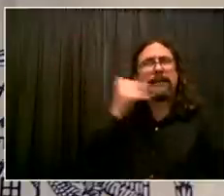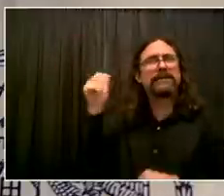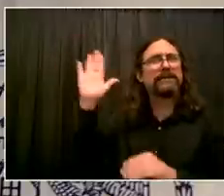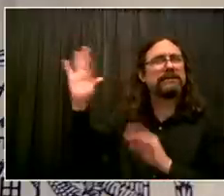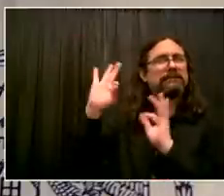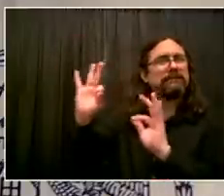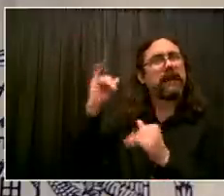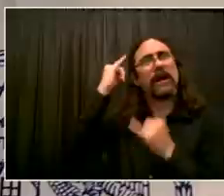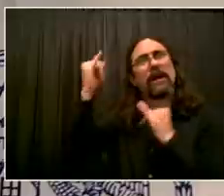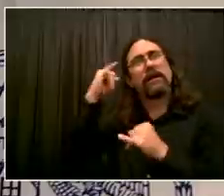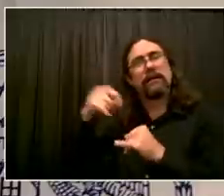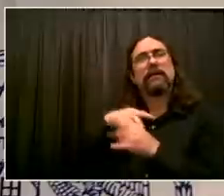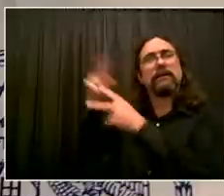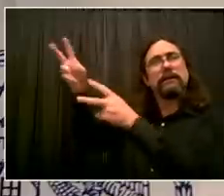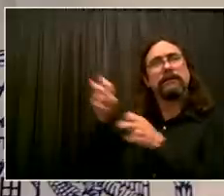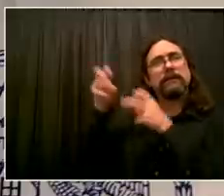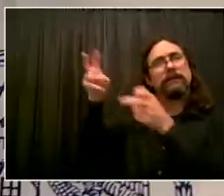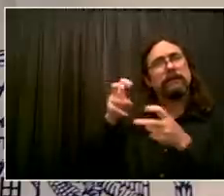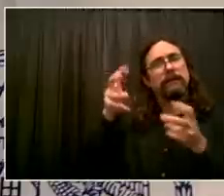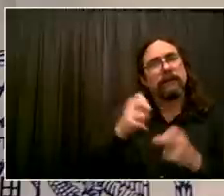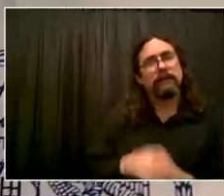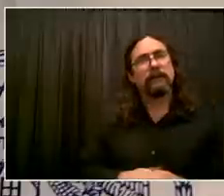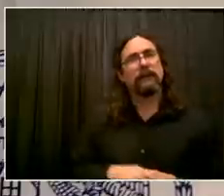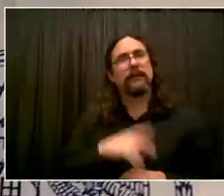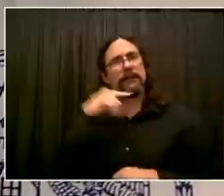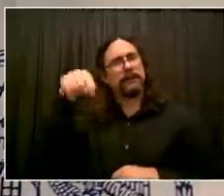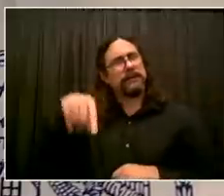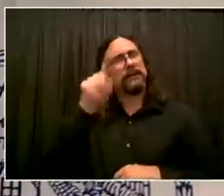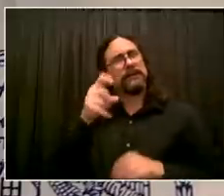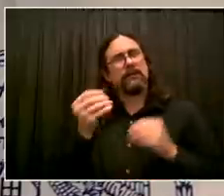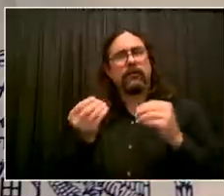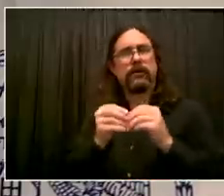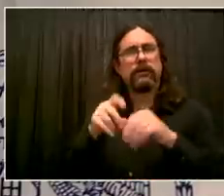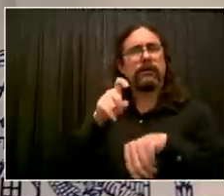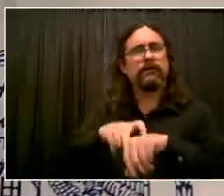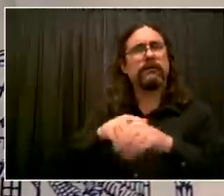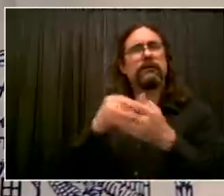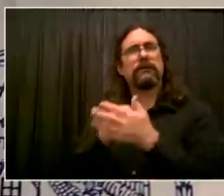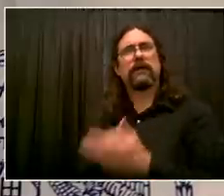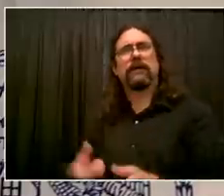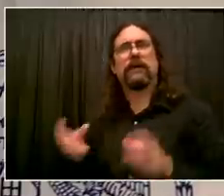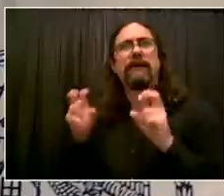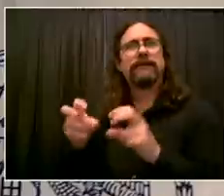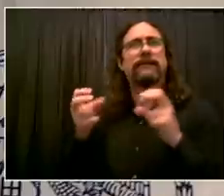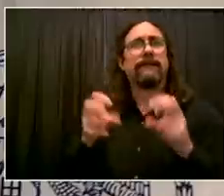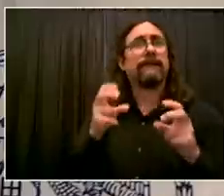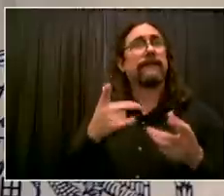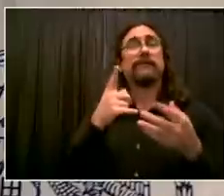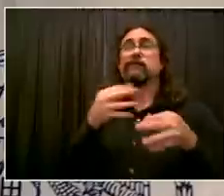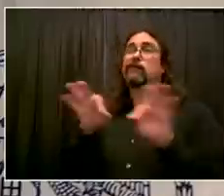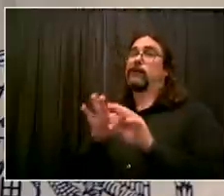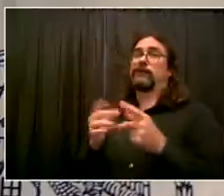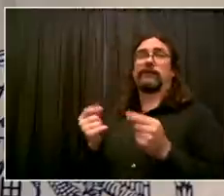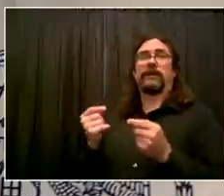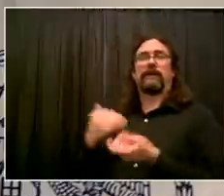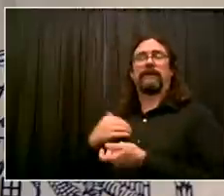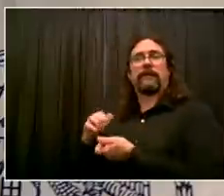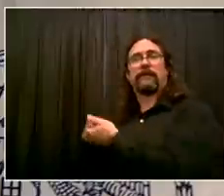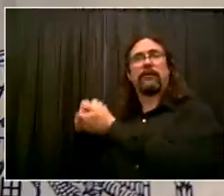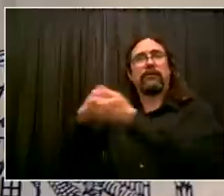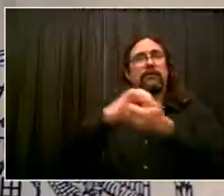thinkers, great allies who are pushing for these new directions. One of them is the New York State Director for an organization that has done